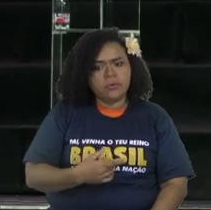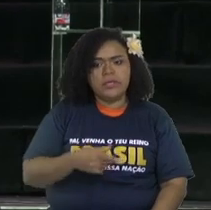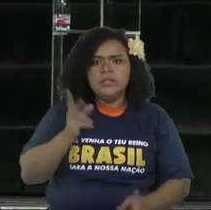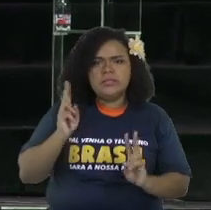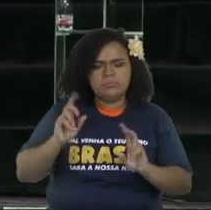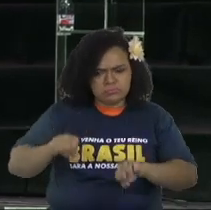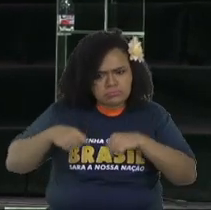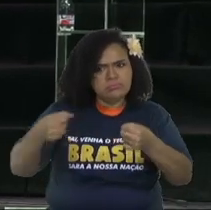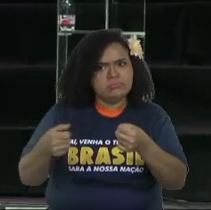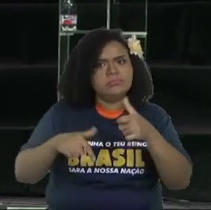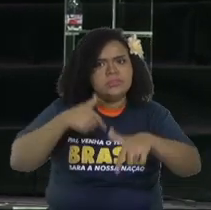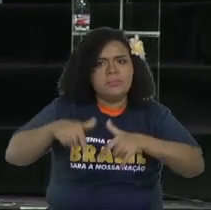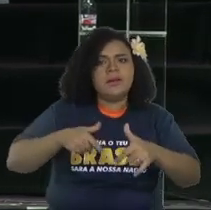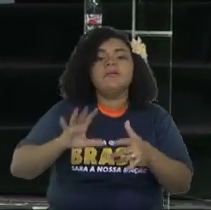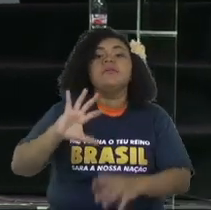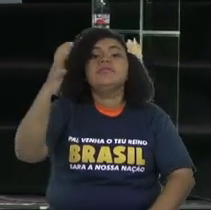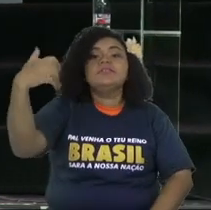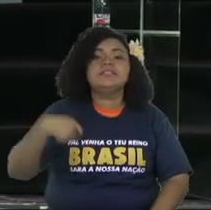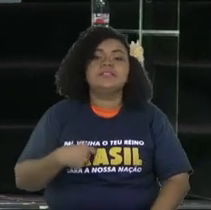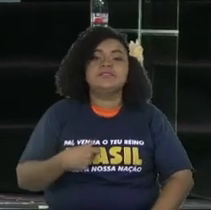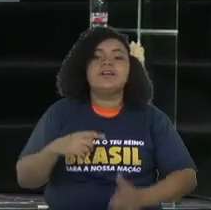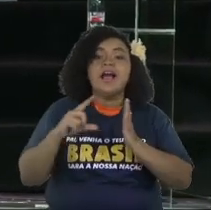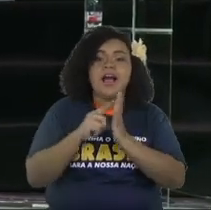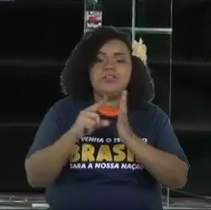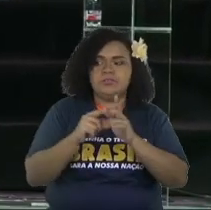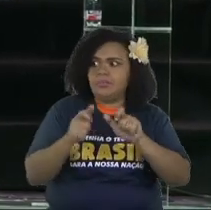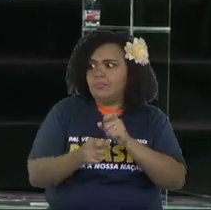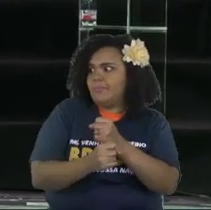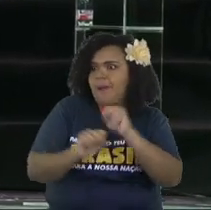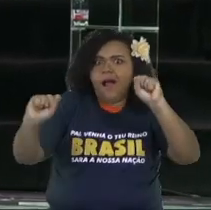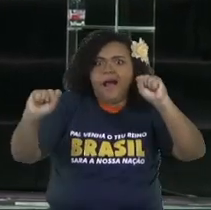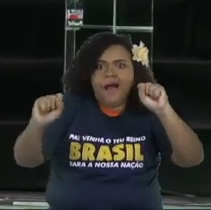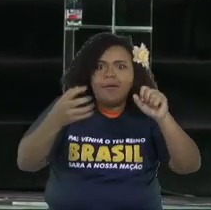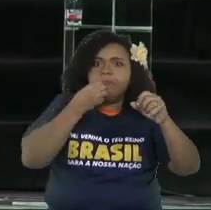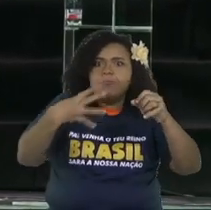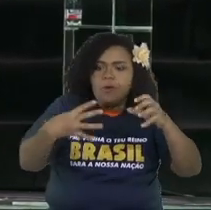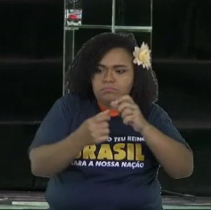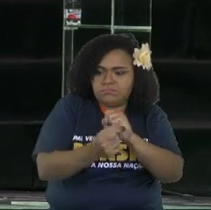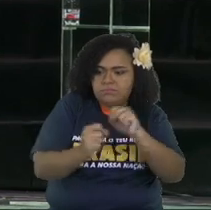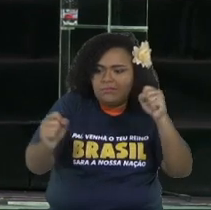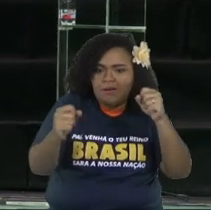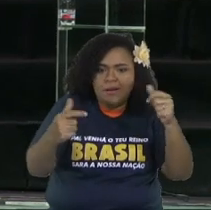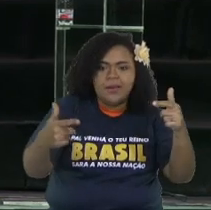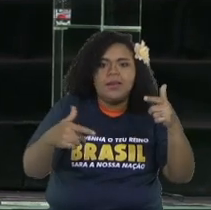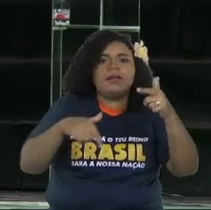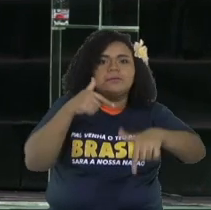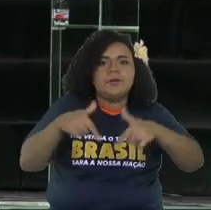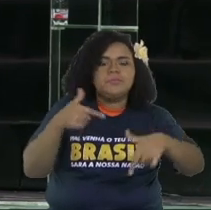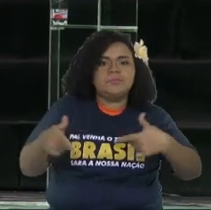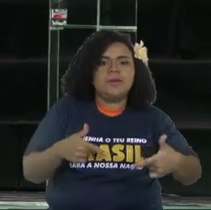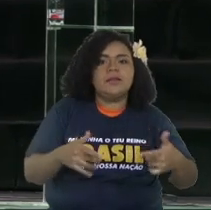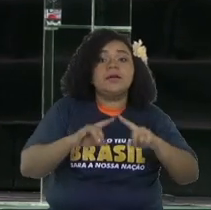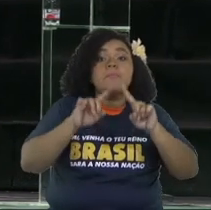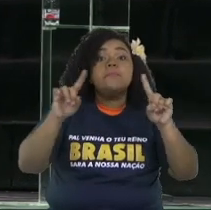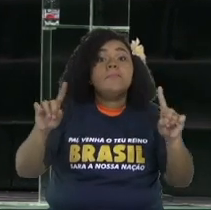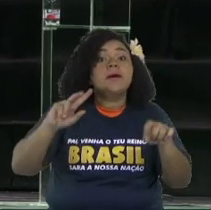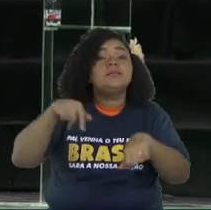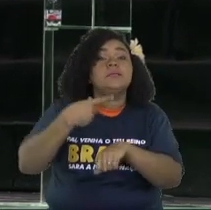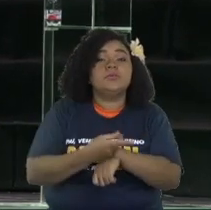the people and they do whatever it takes. That's why they grew, but when the prophet came,